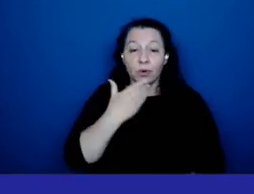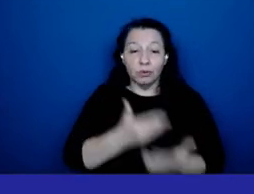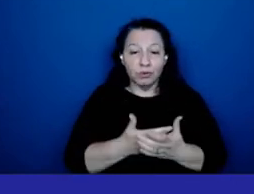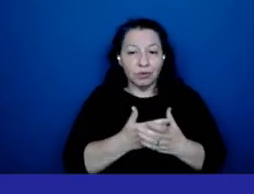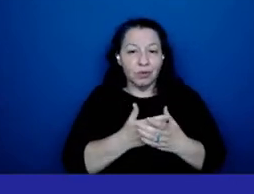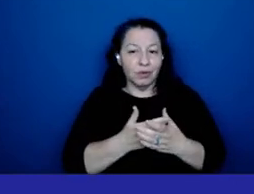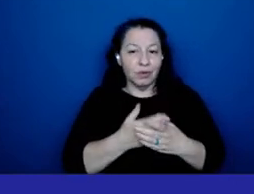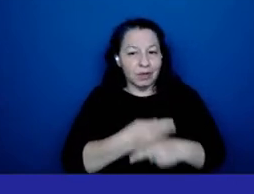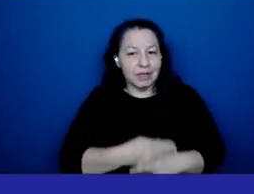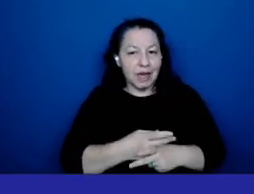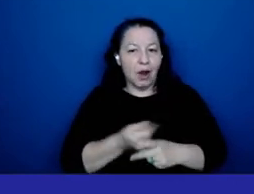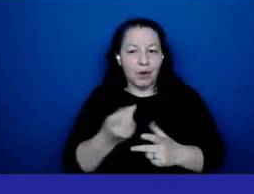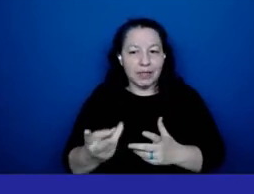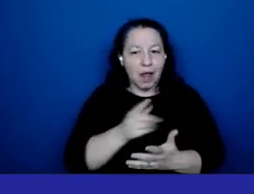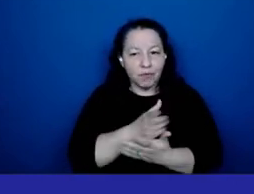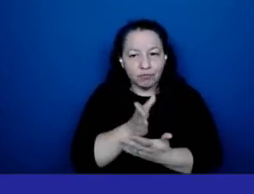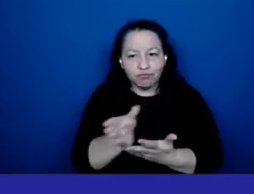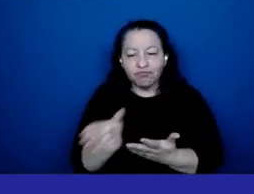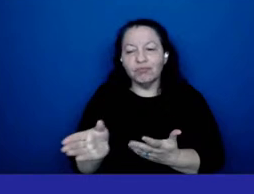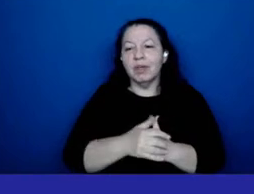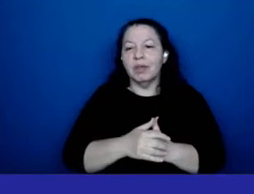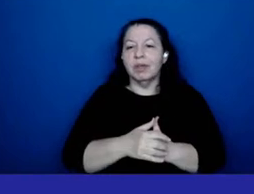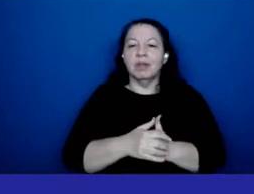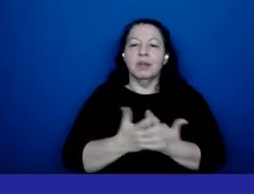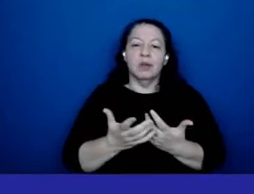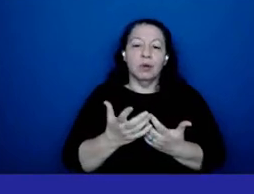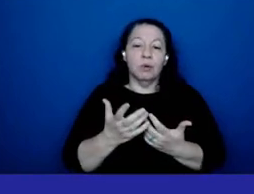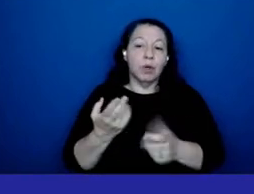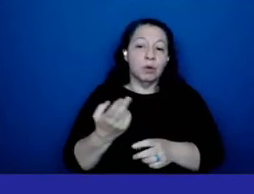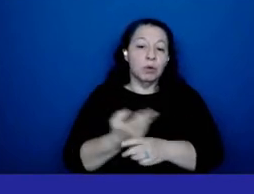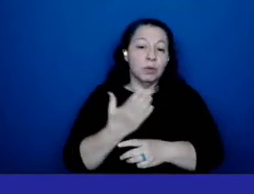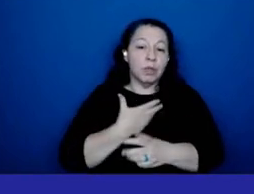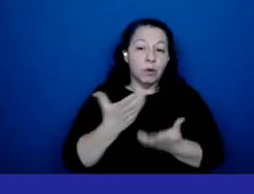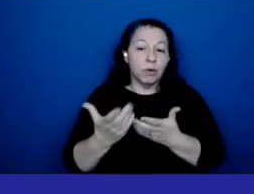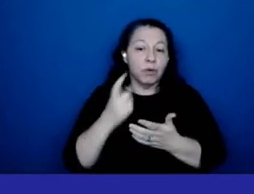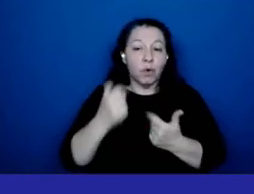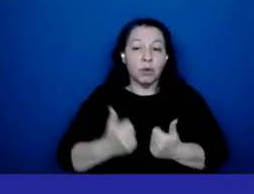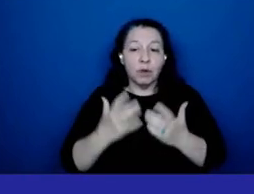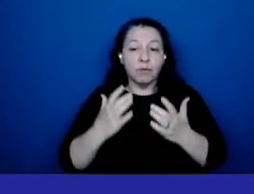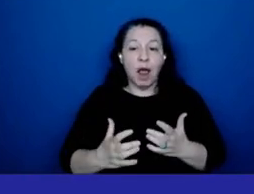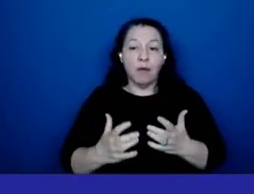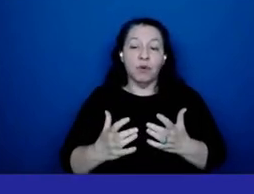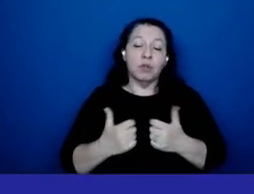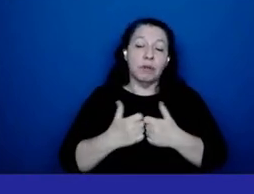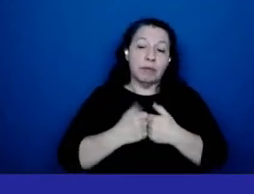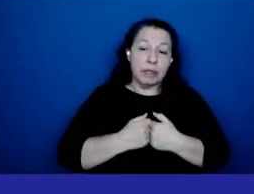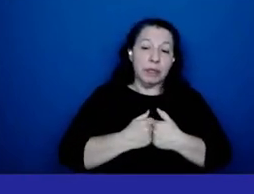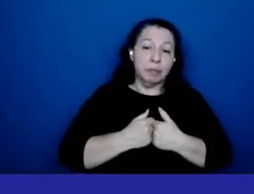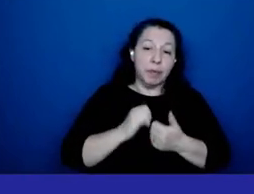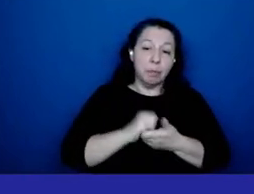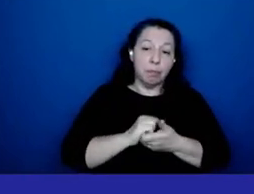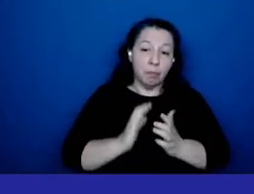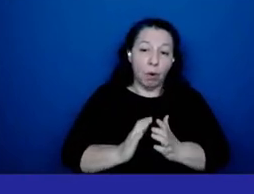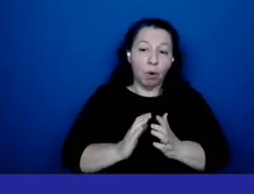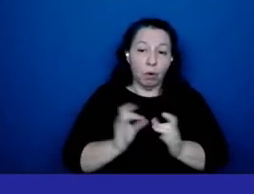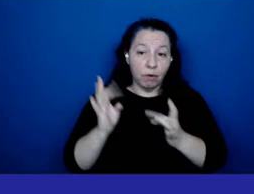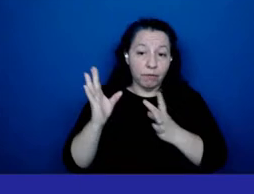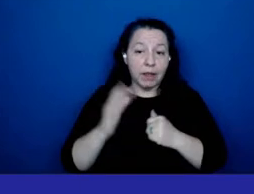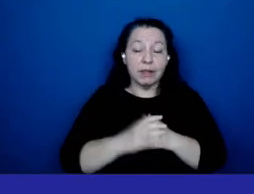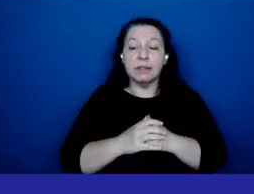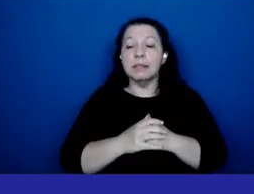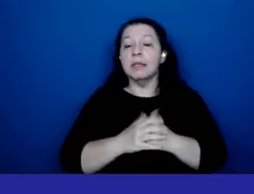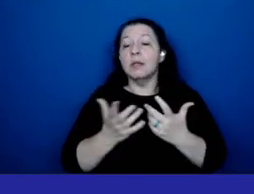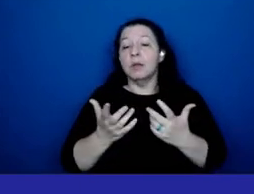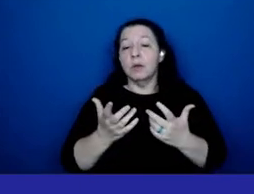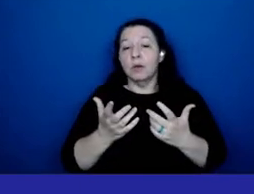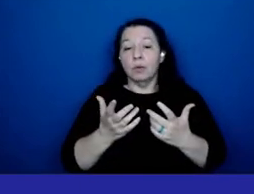areas we expanded our services for survivors of intimate partner violence we expanded our use of the da